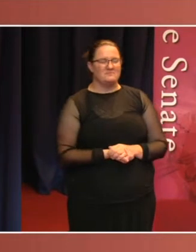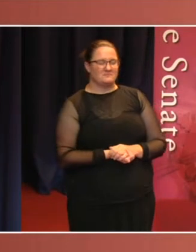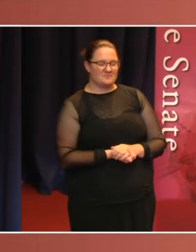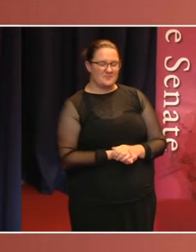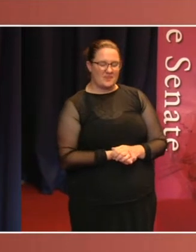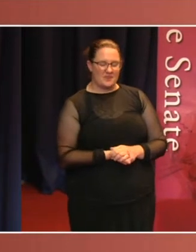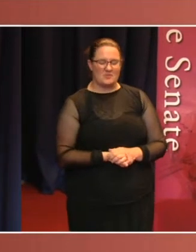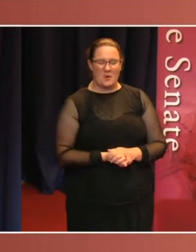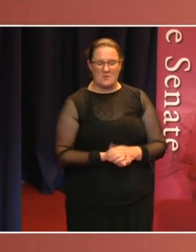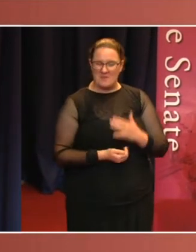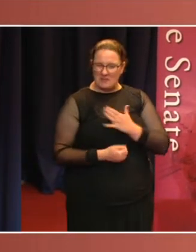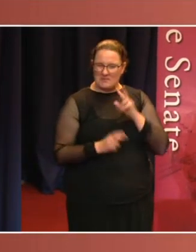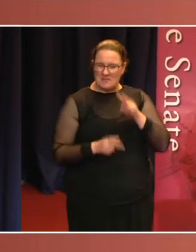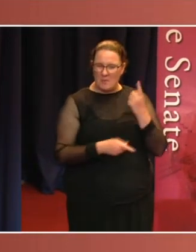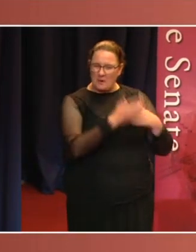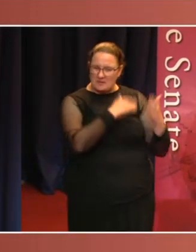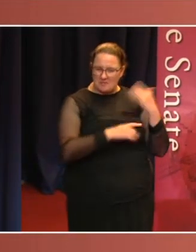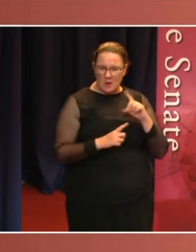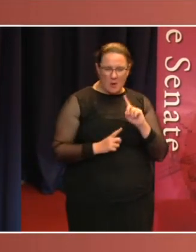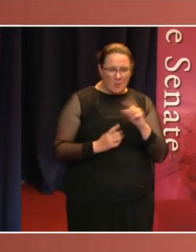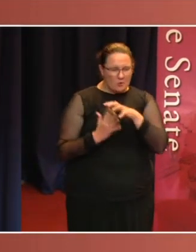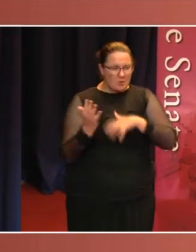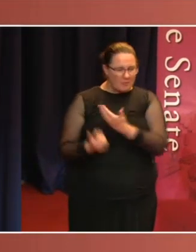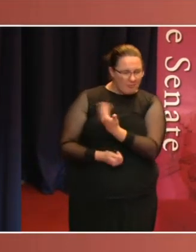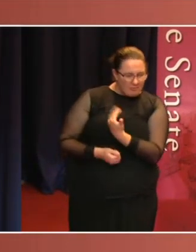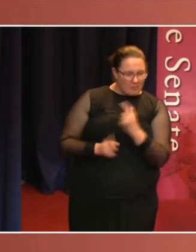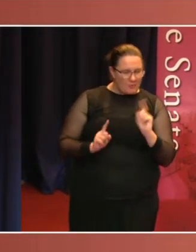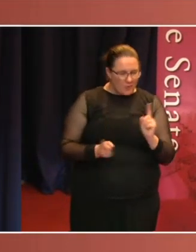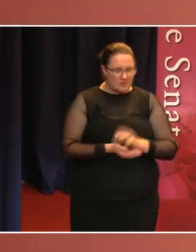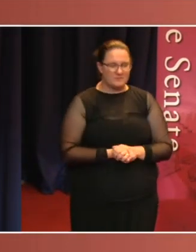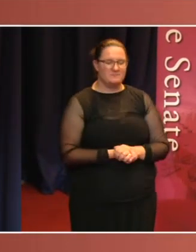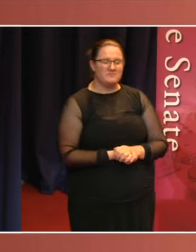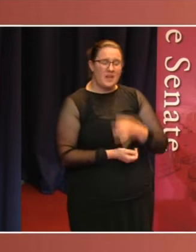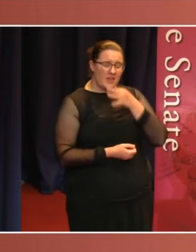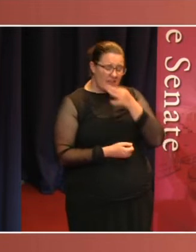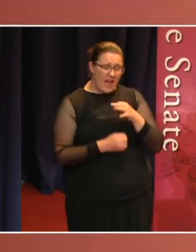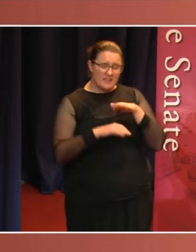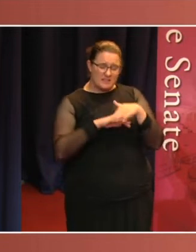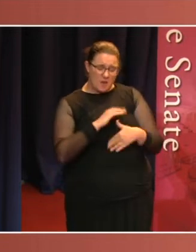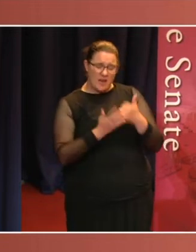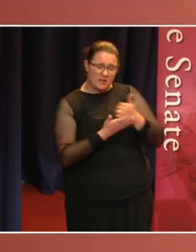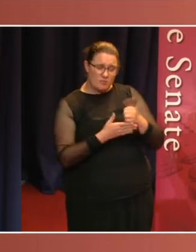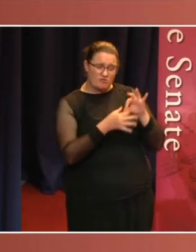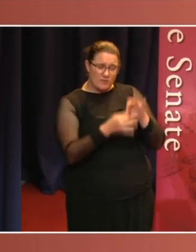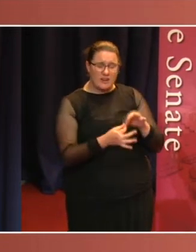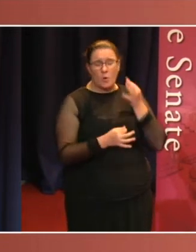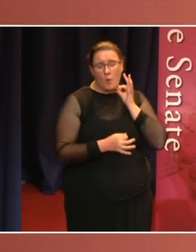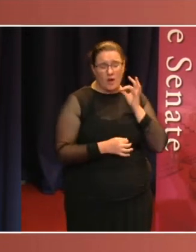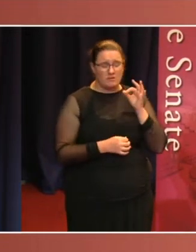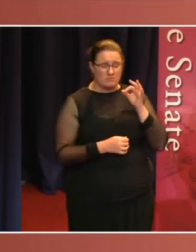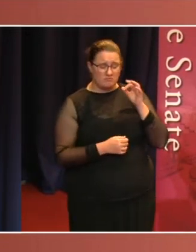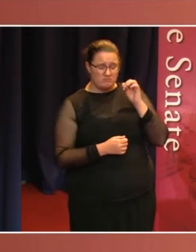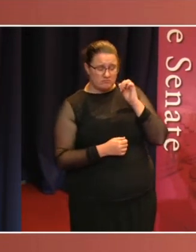interested in. Statistics on the death rates of white people compared to Pacific Island workers in Queensland.